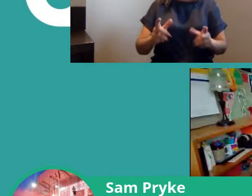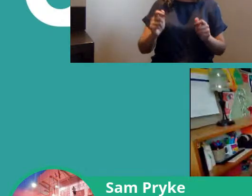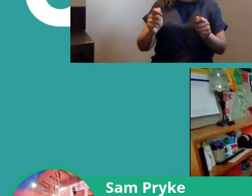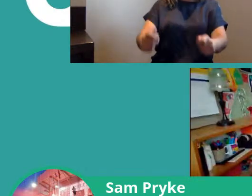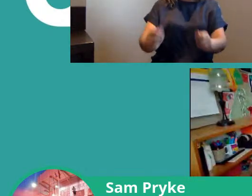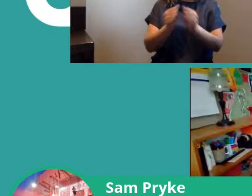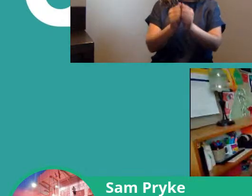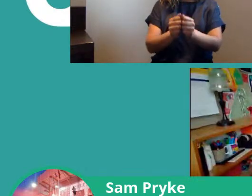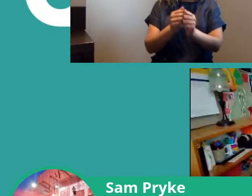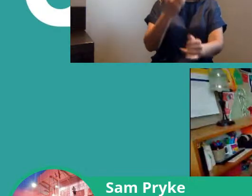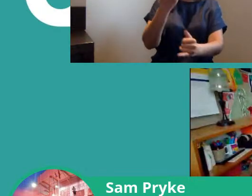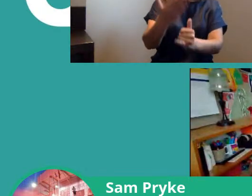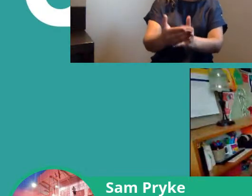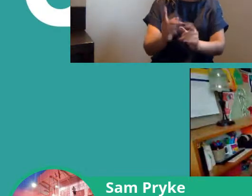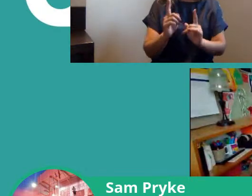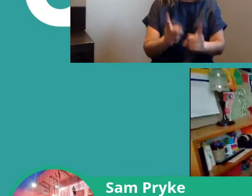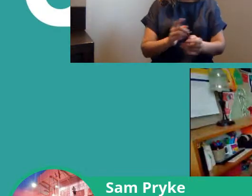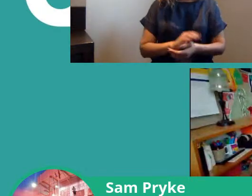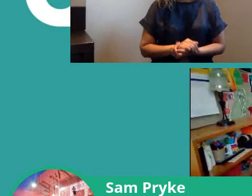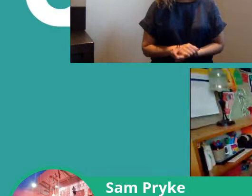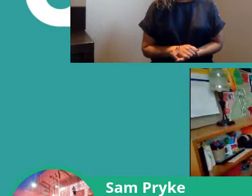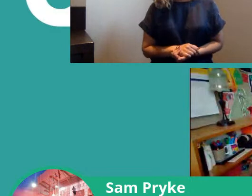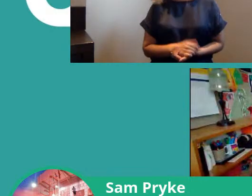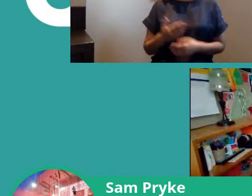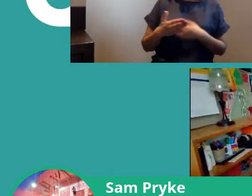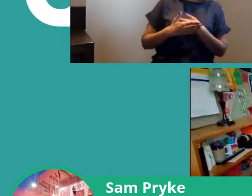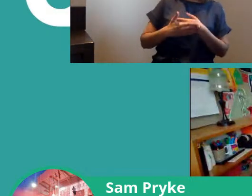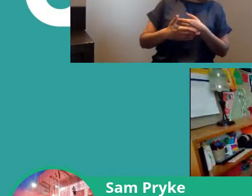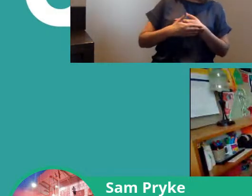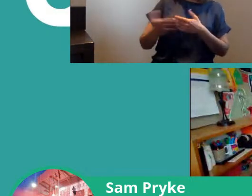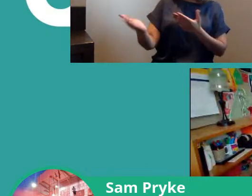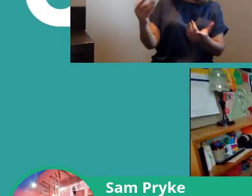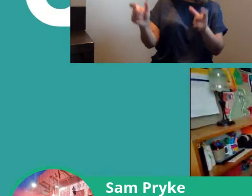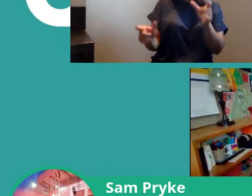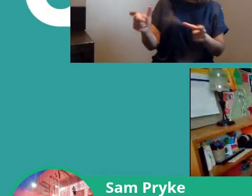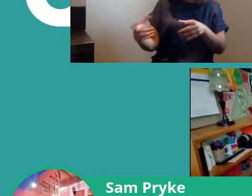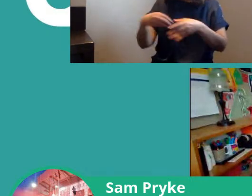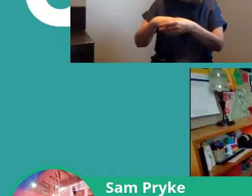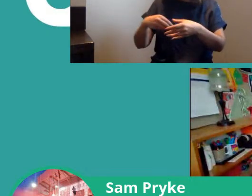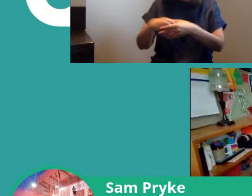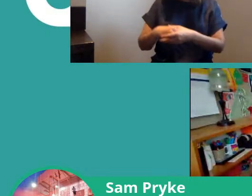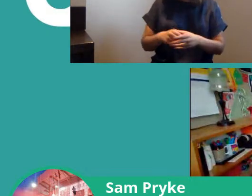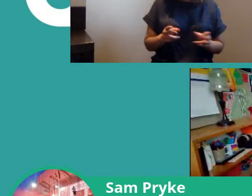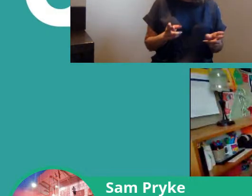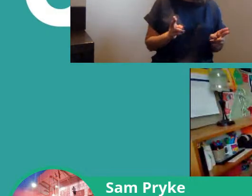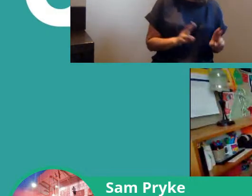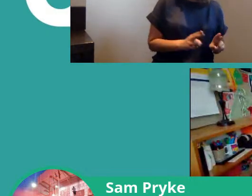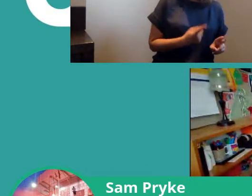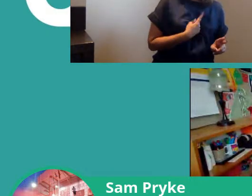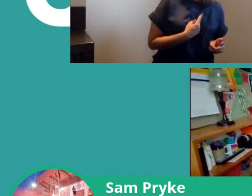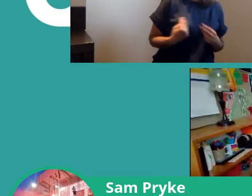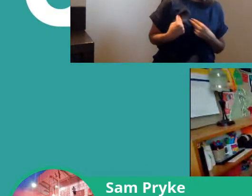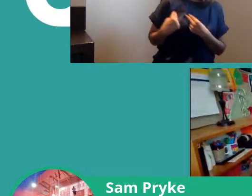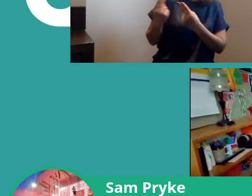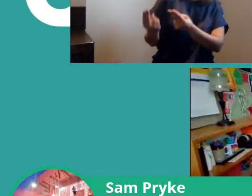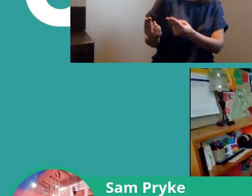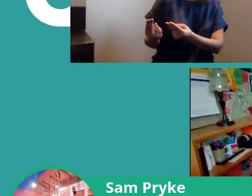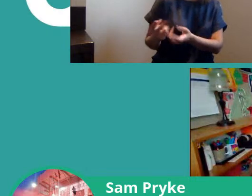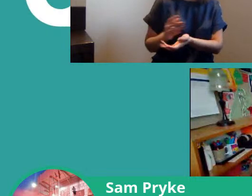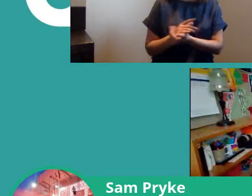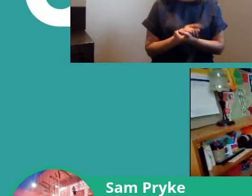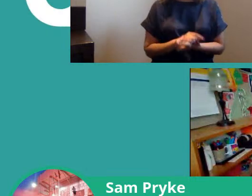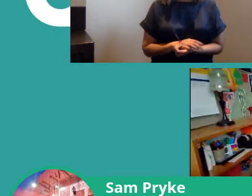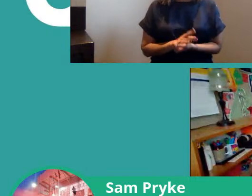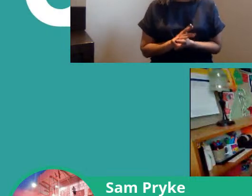immense um and the more you can get other people involved the less you have to do personally although to be